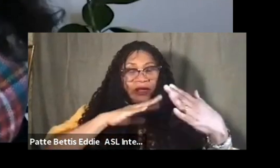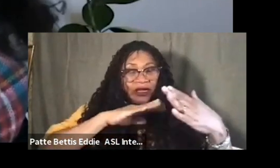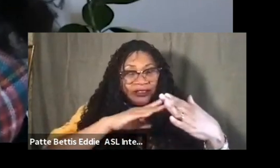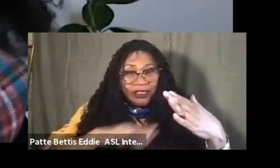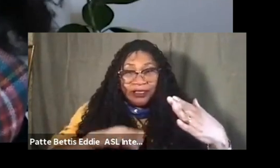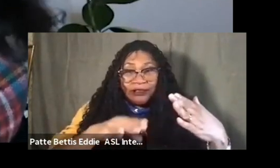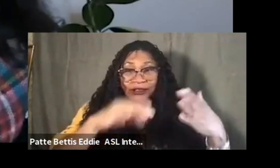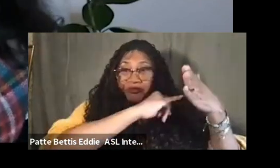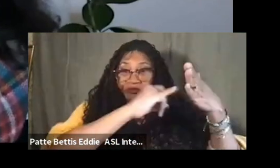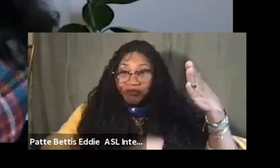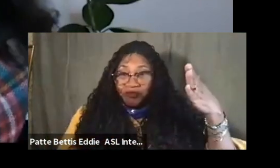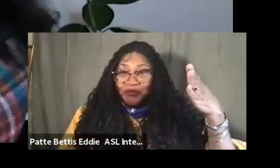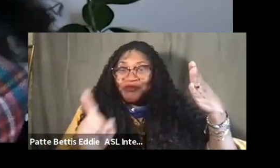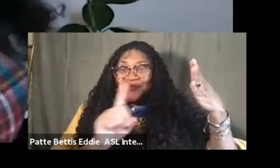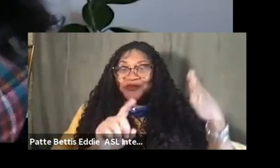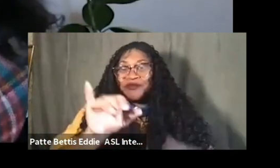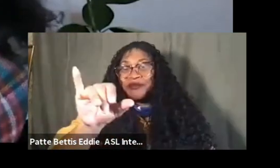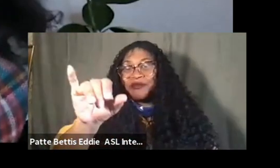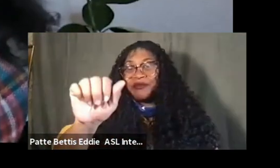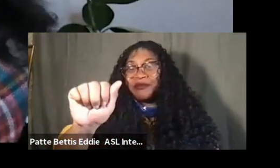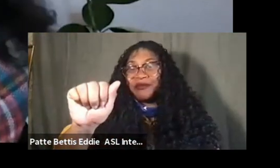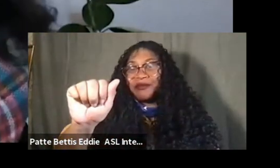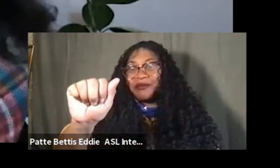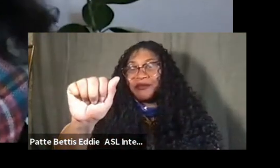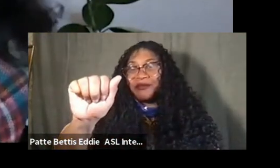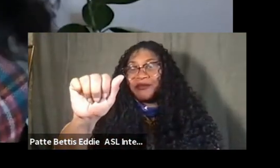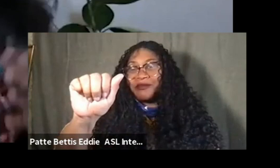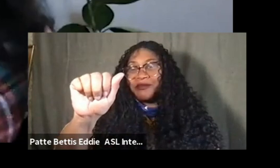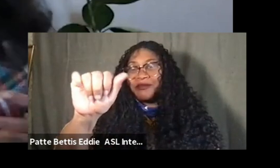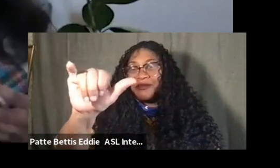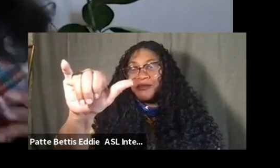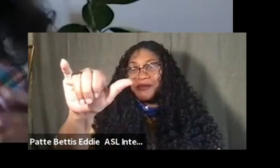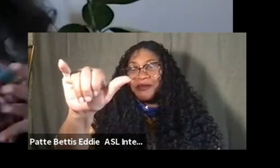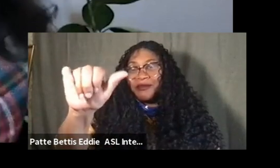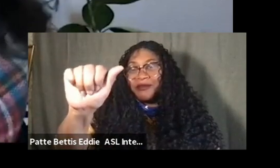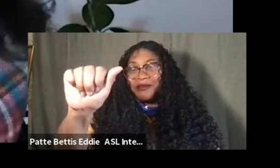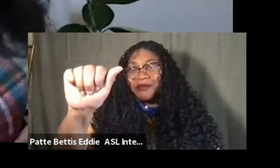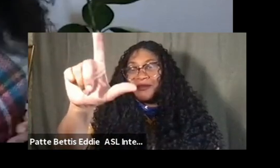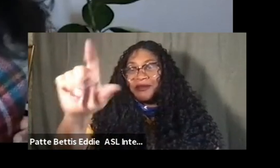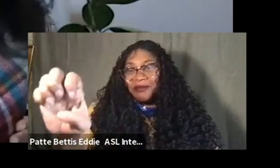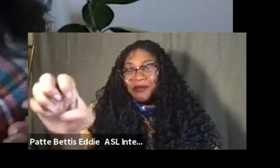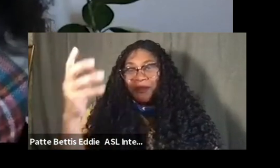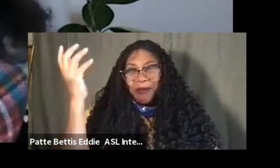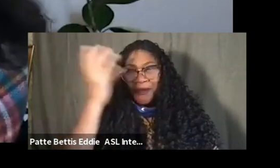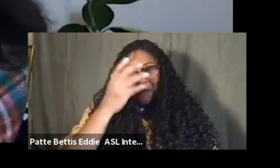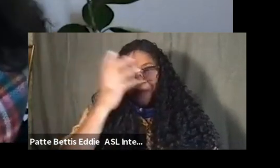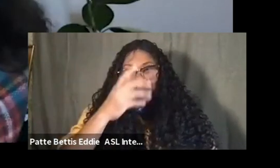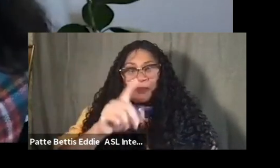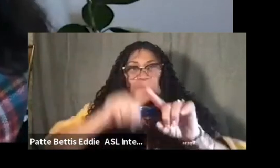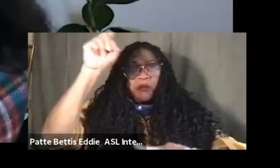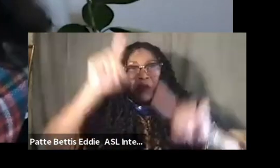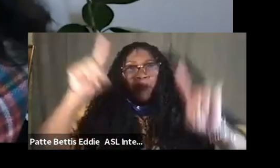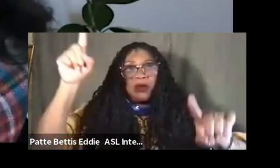also have curated independently, acted as an independent critic. So come into this conversation from a variety of entry